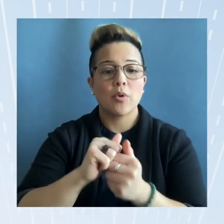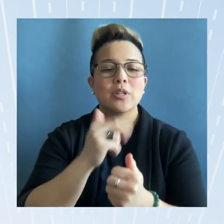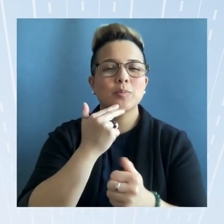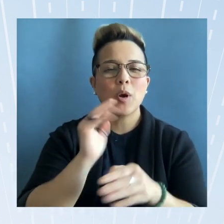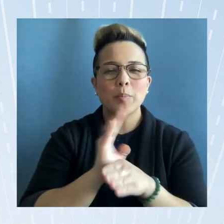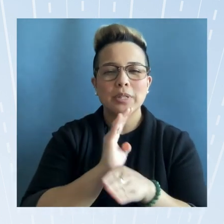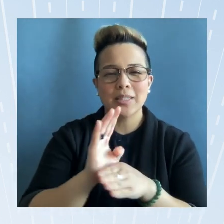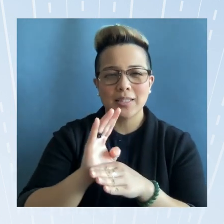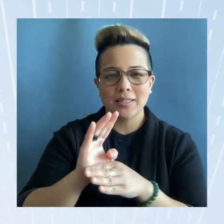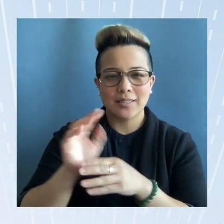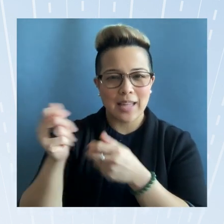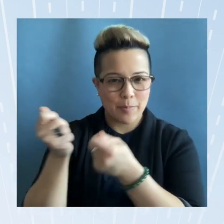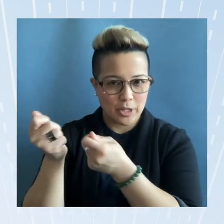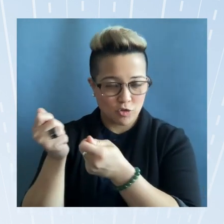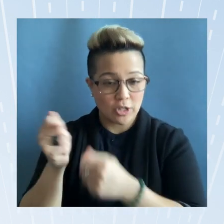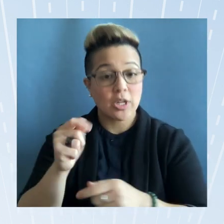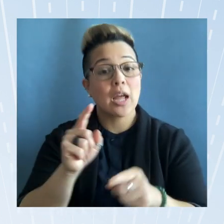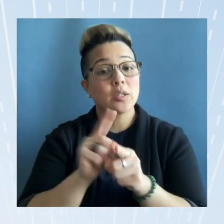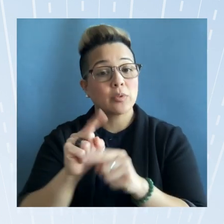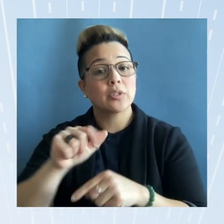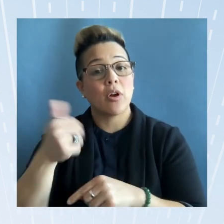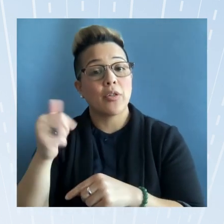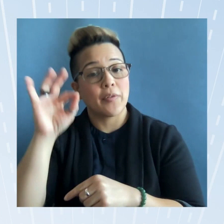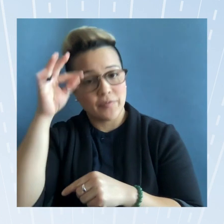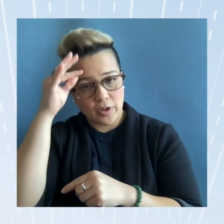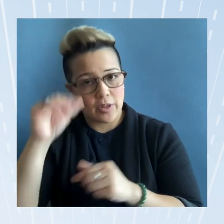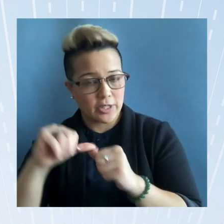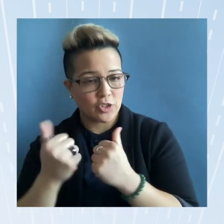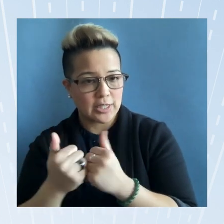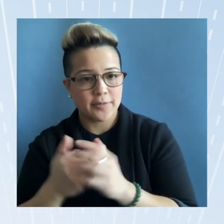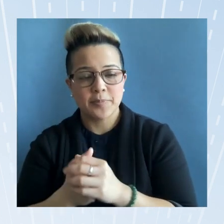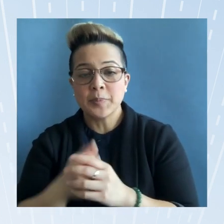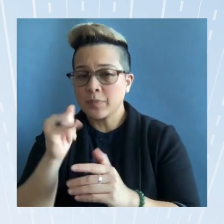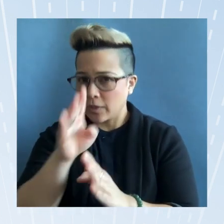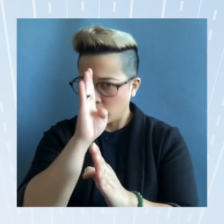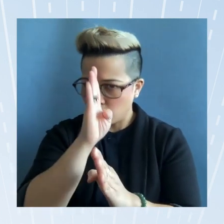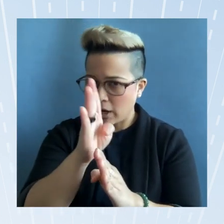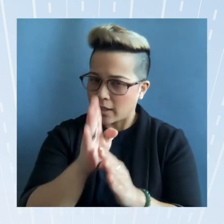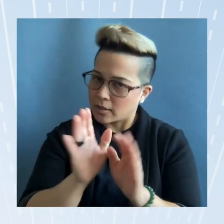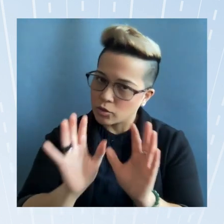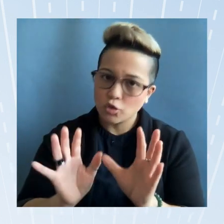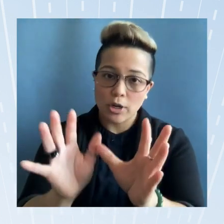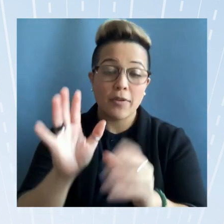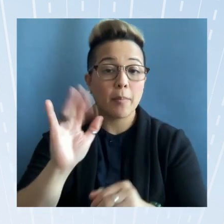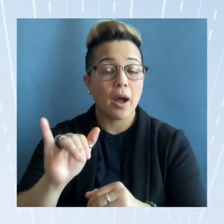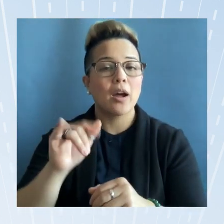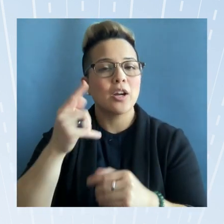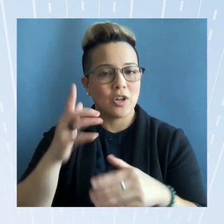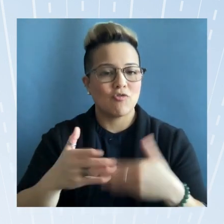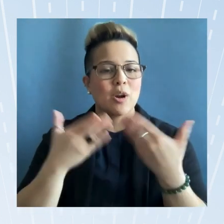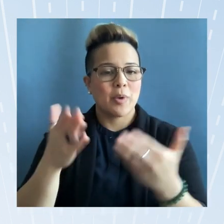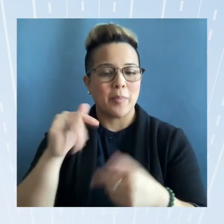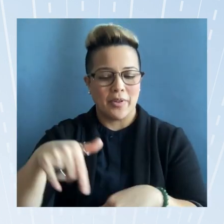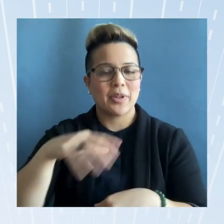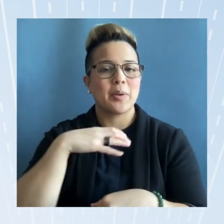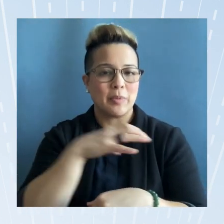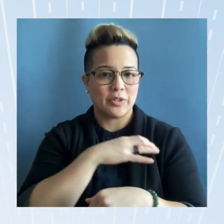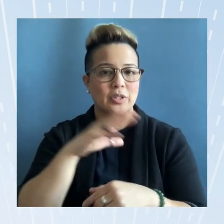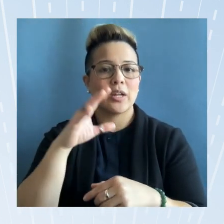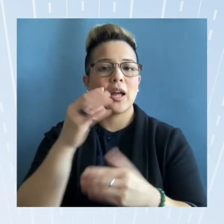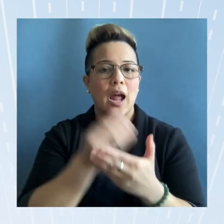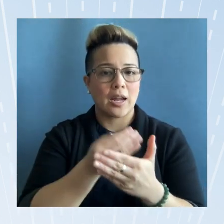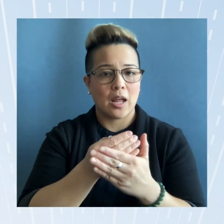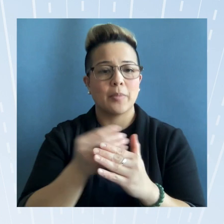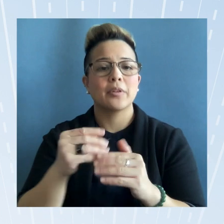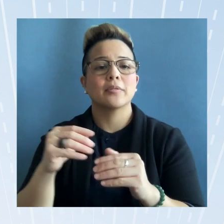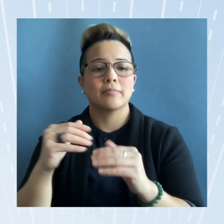administration and other federal agencies it was directly driven by a recommendation from the commission's economic equity subcommittee